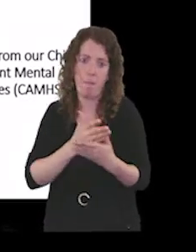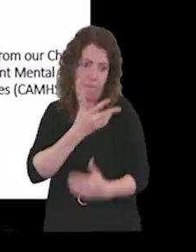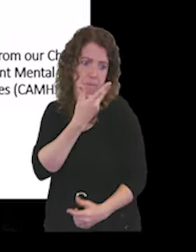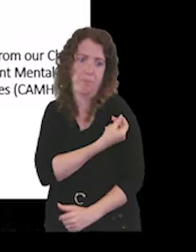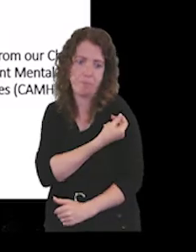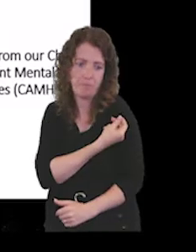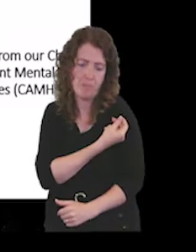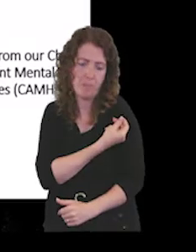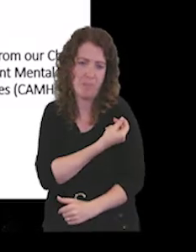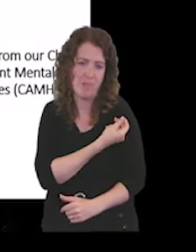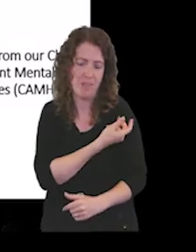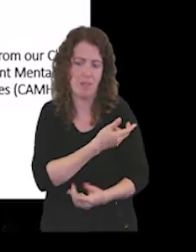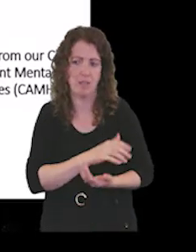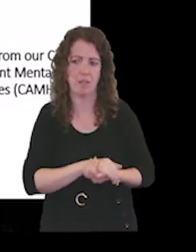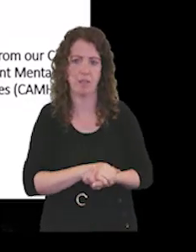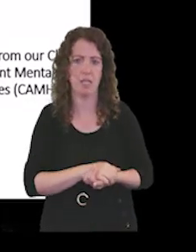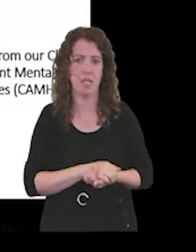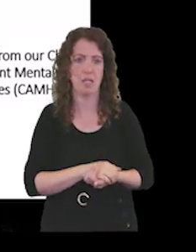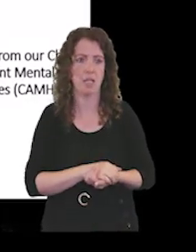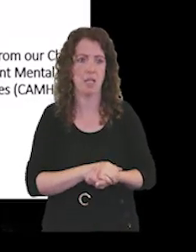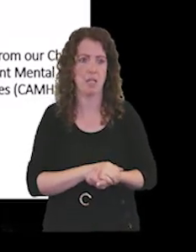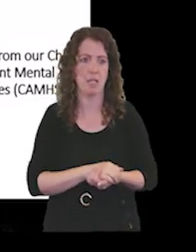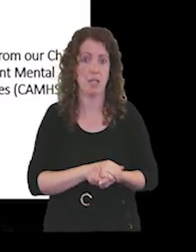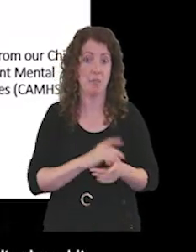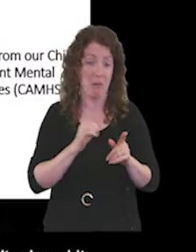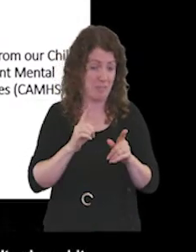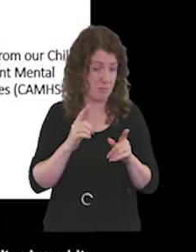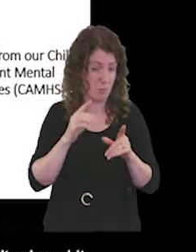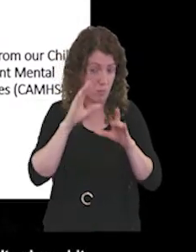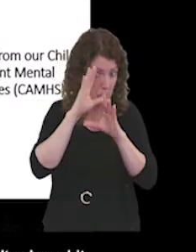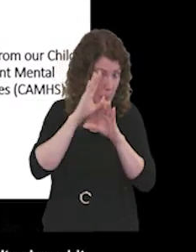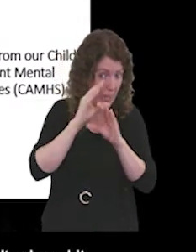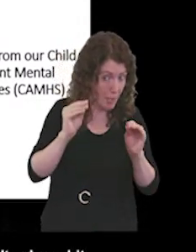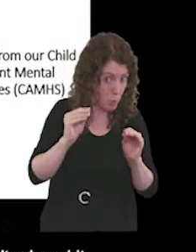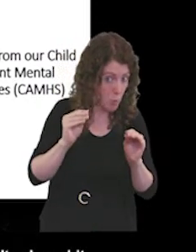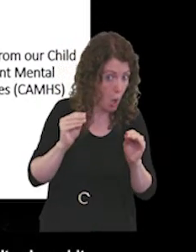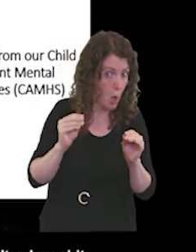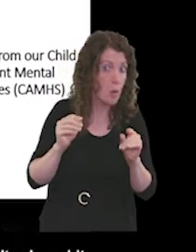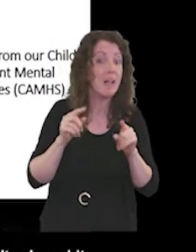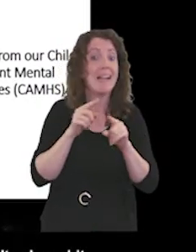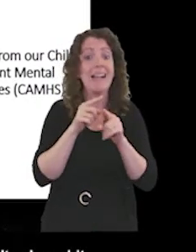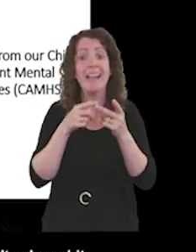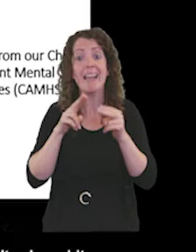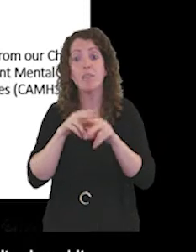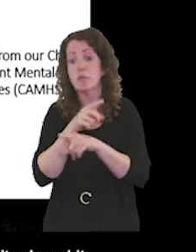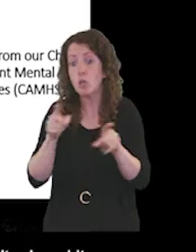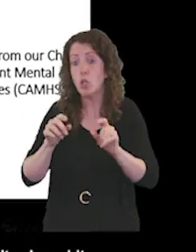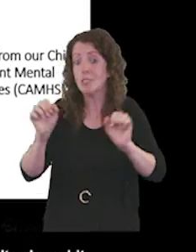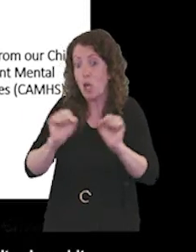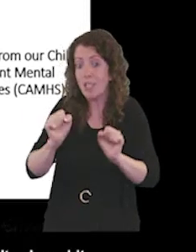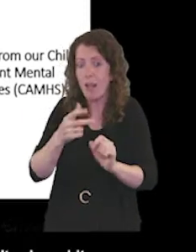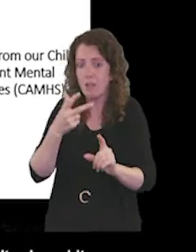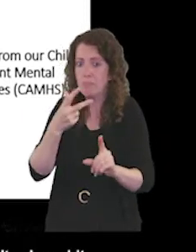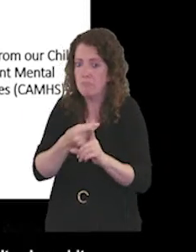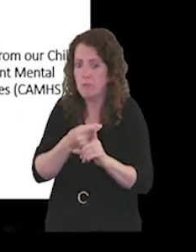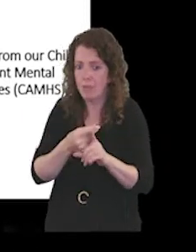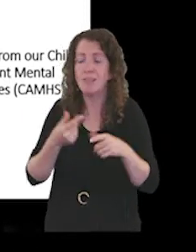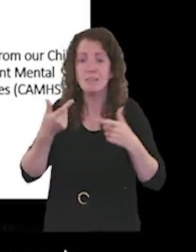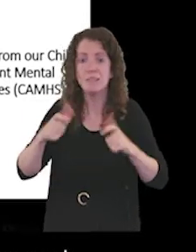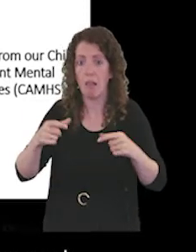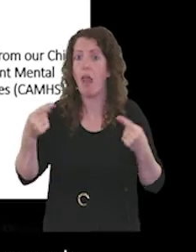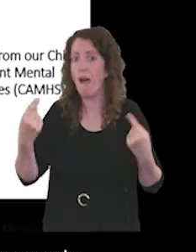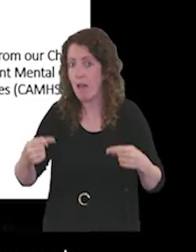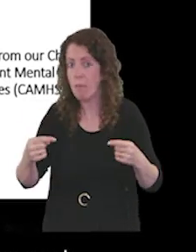And just not in the script, but in brackets and those that haven't you haven't missed it, it's still available.